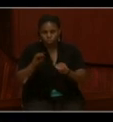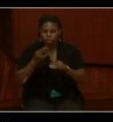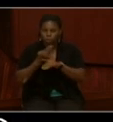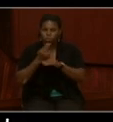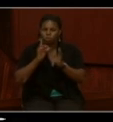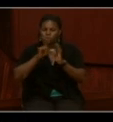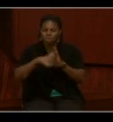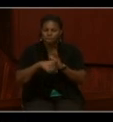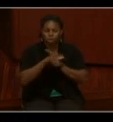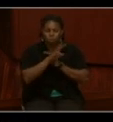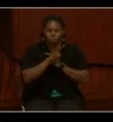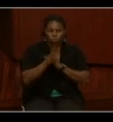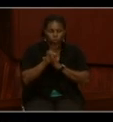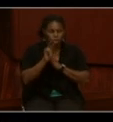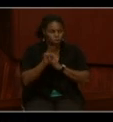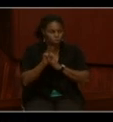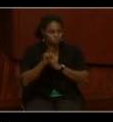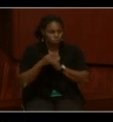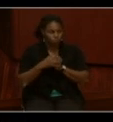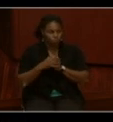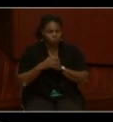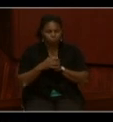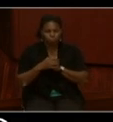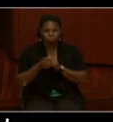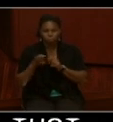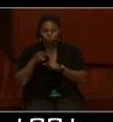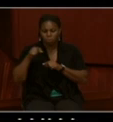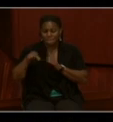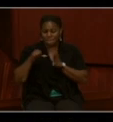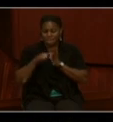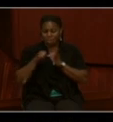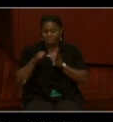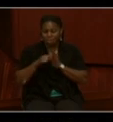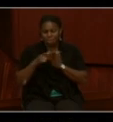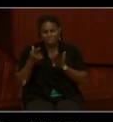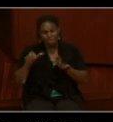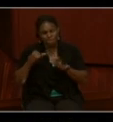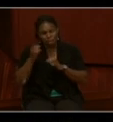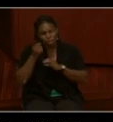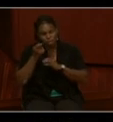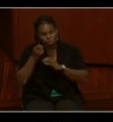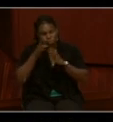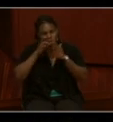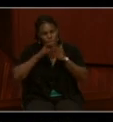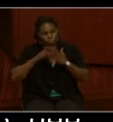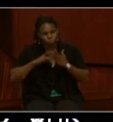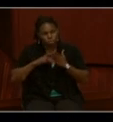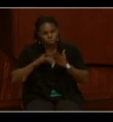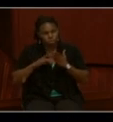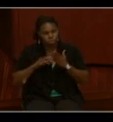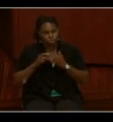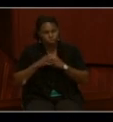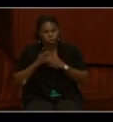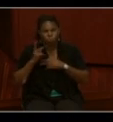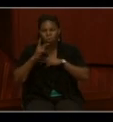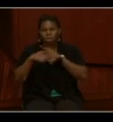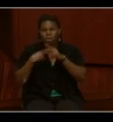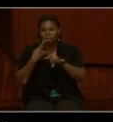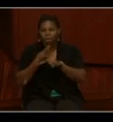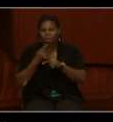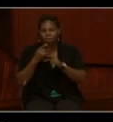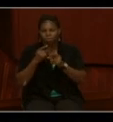World War II. So just from this page, and a little bit of research, I was able to find out what kind of role